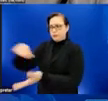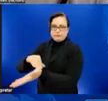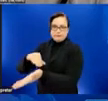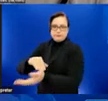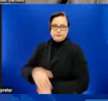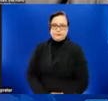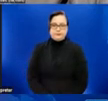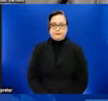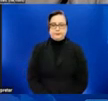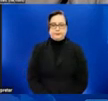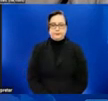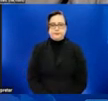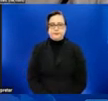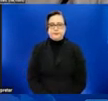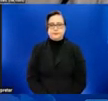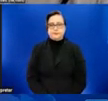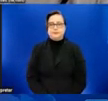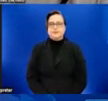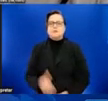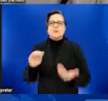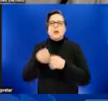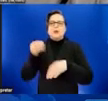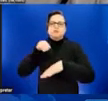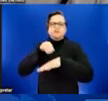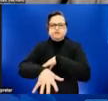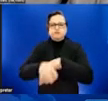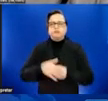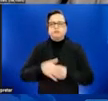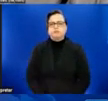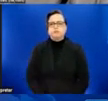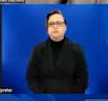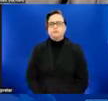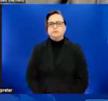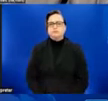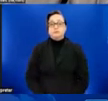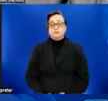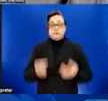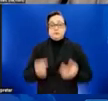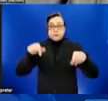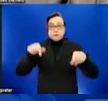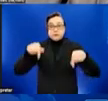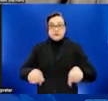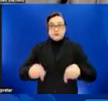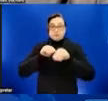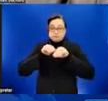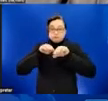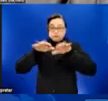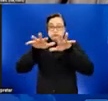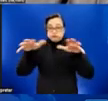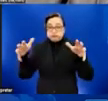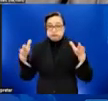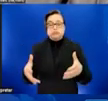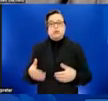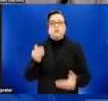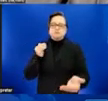Next, I'll talk about the transmission of monkeypox virus. During this outbreak, almost all cases report close,